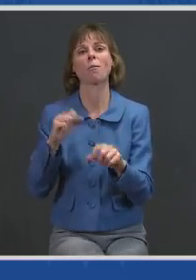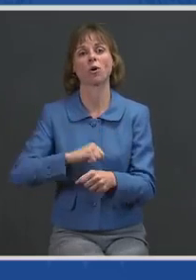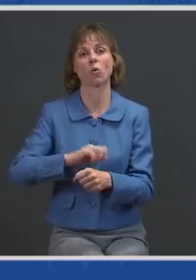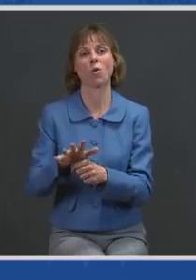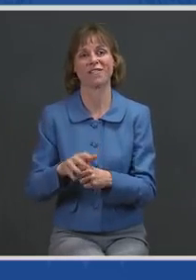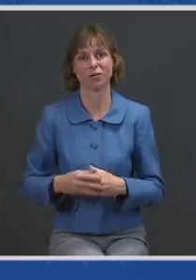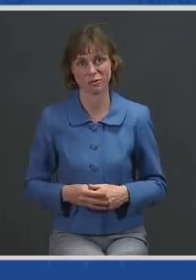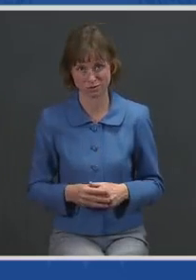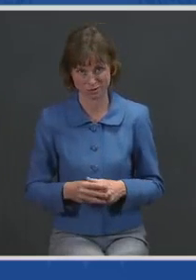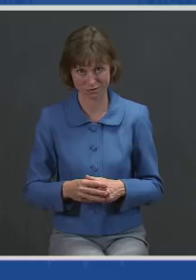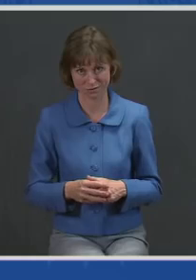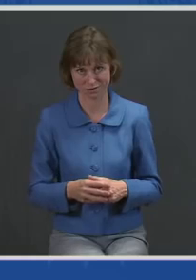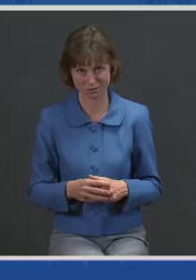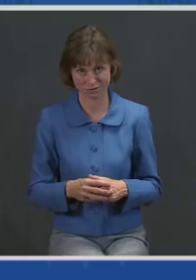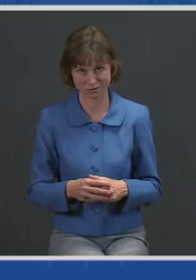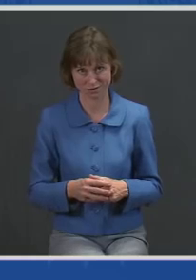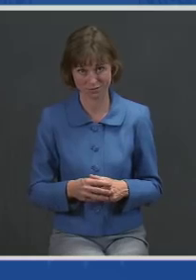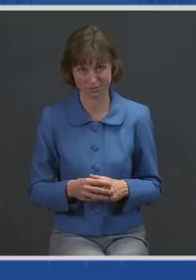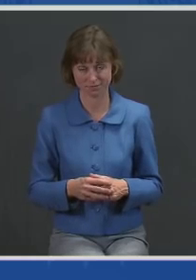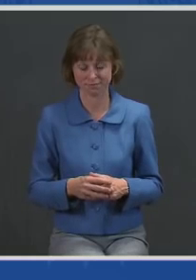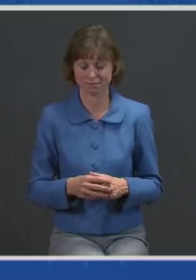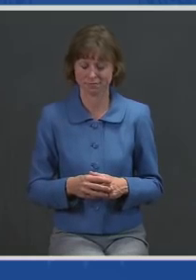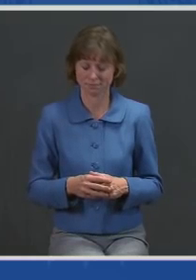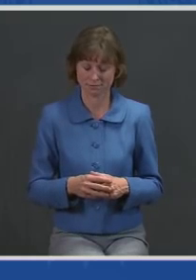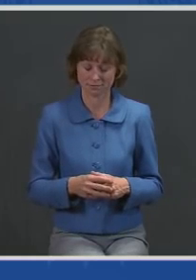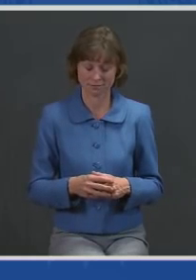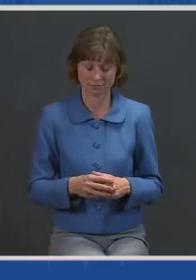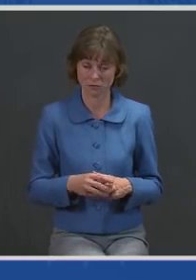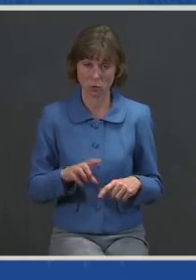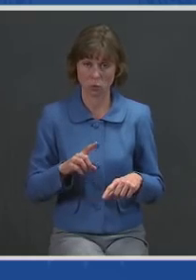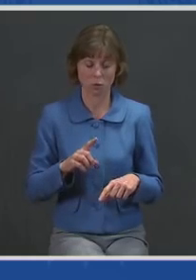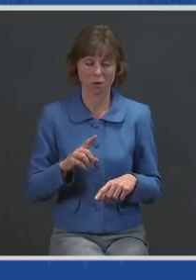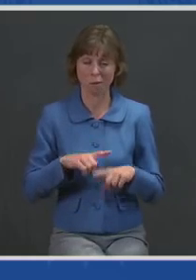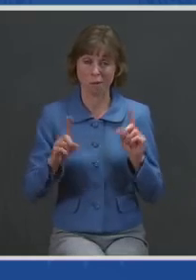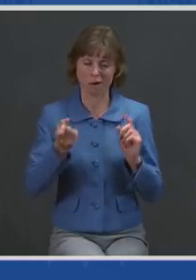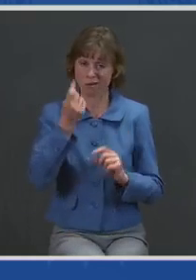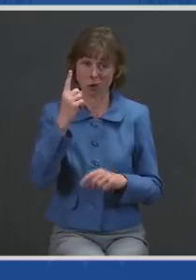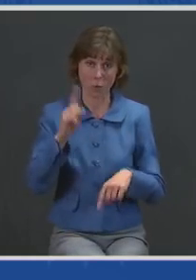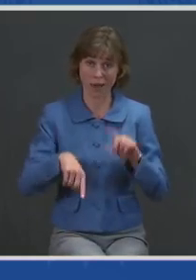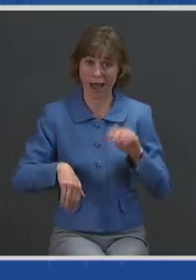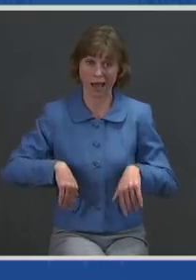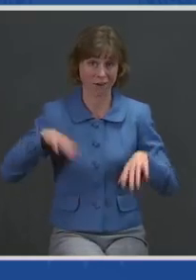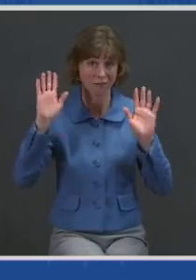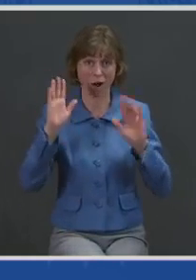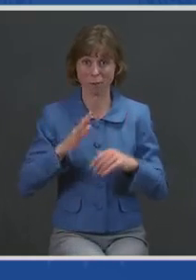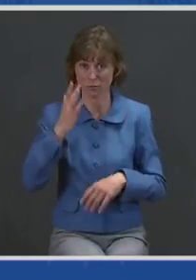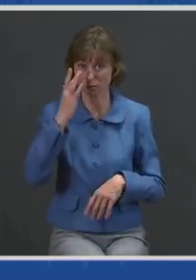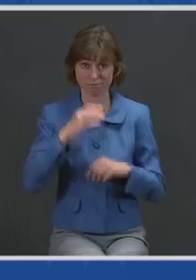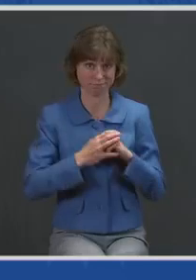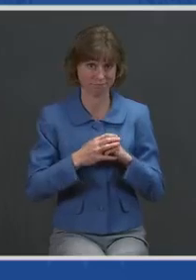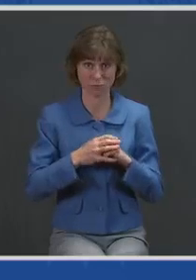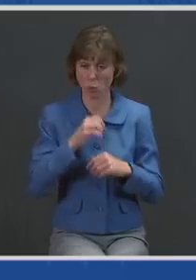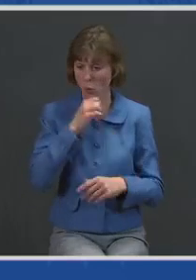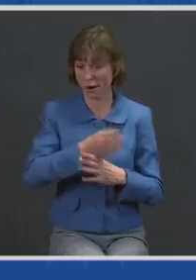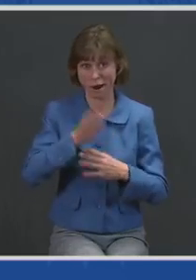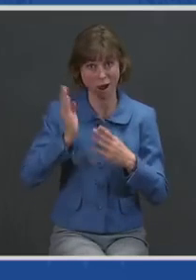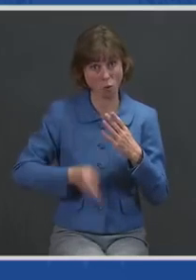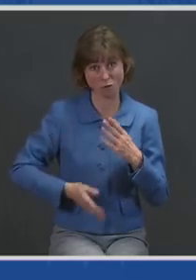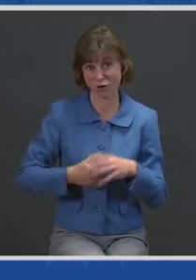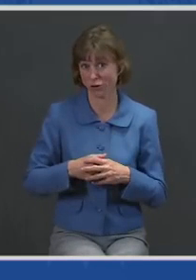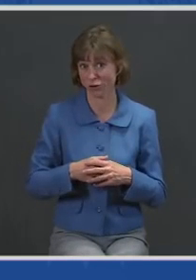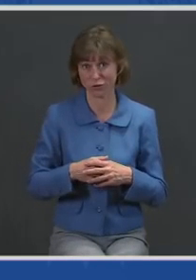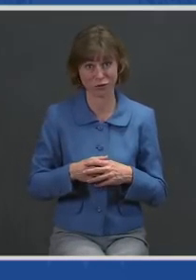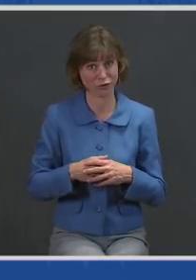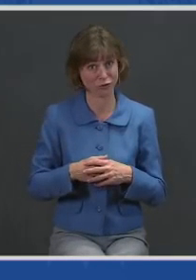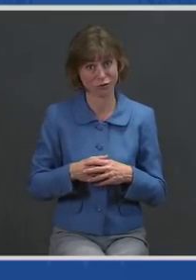But to get there, we can't let our guard down. This fight is far from order — from over. As I told the woman in